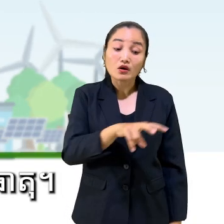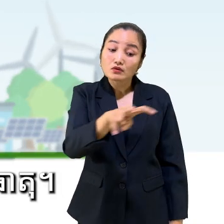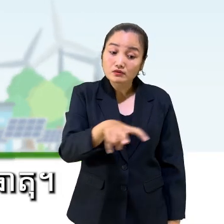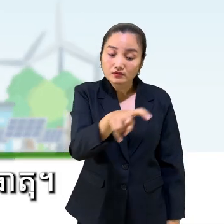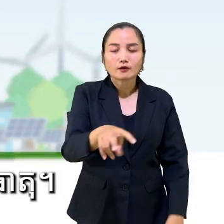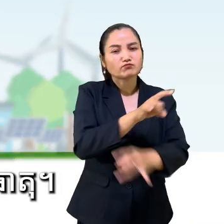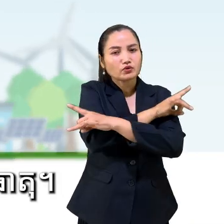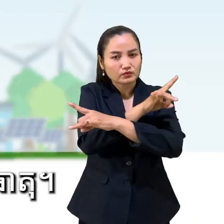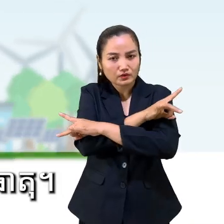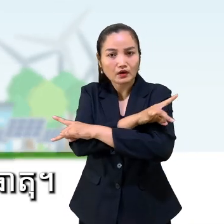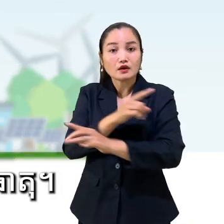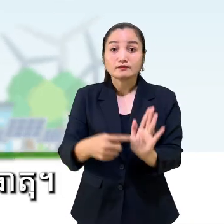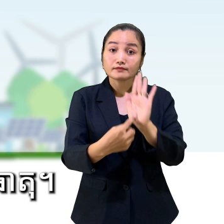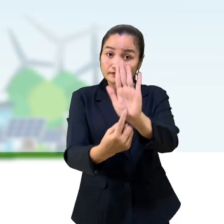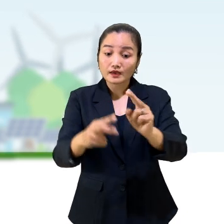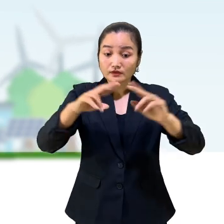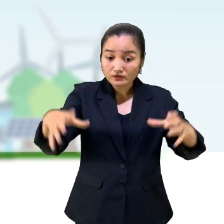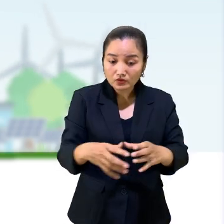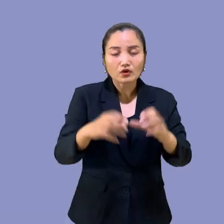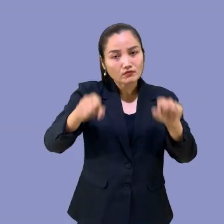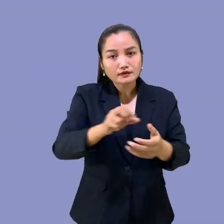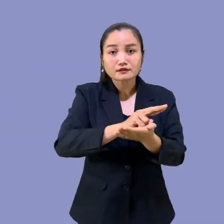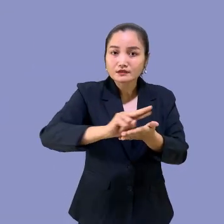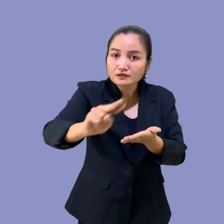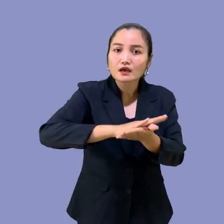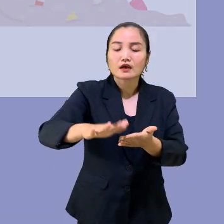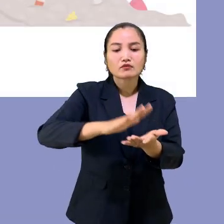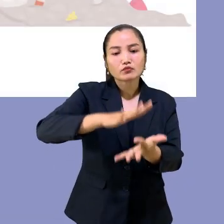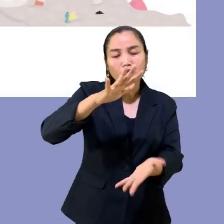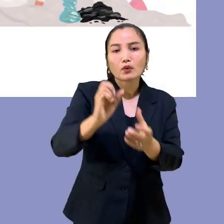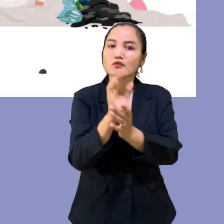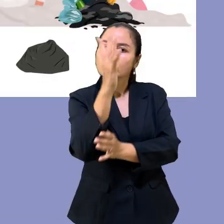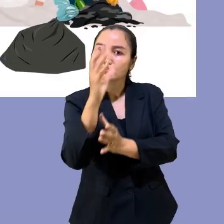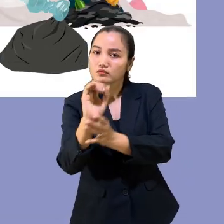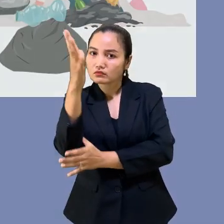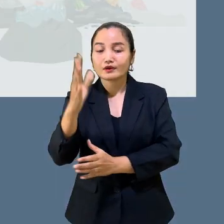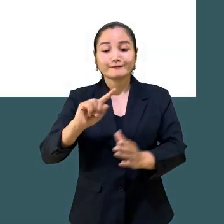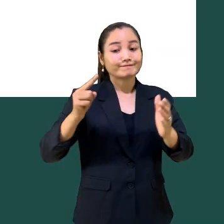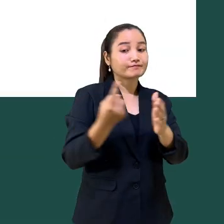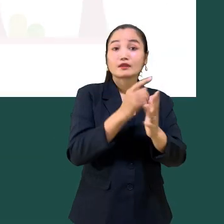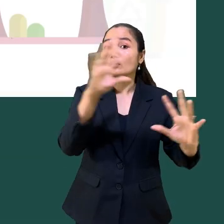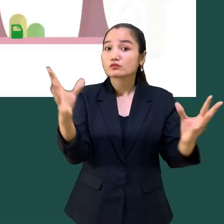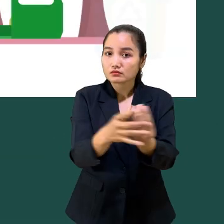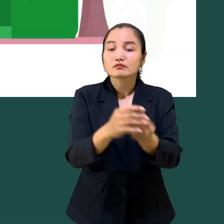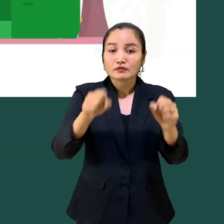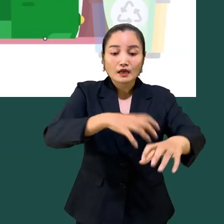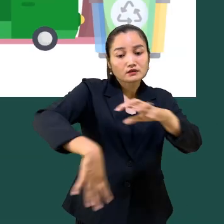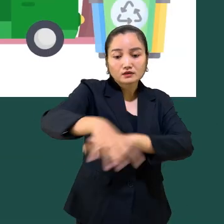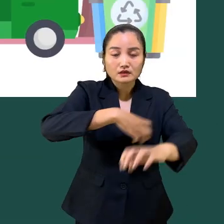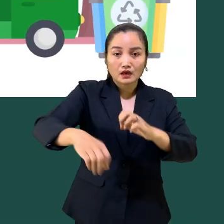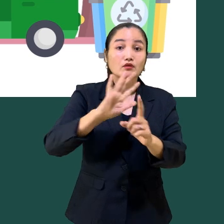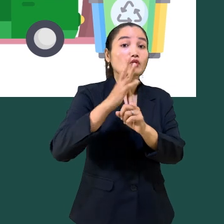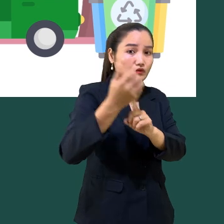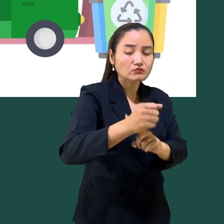agreements on sustainability and climate change. Control pollution to ensure a clean, green, and sustainable